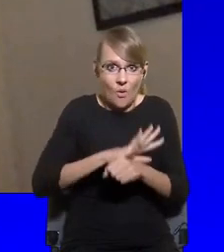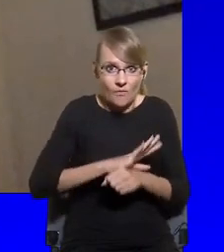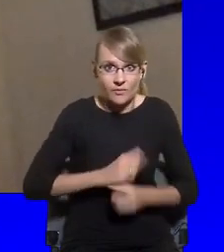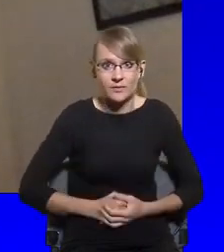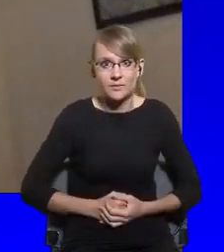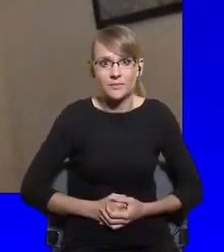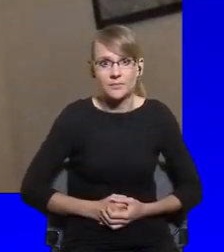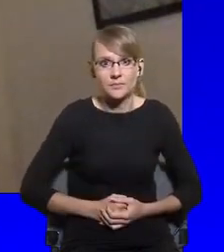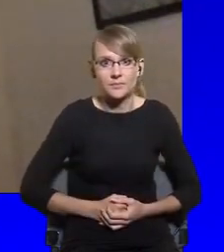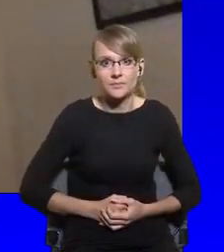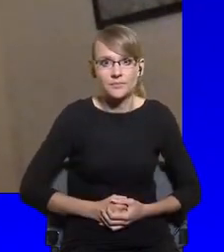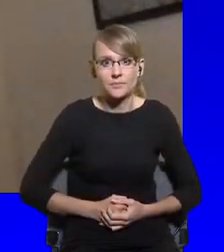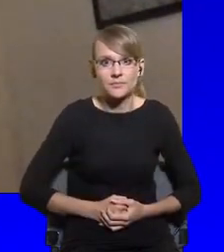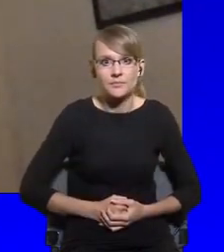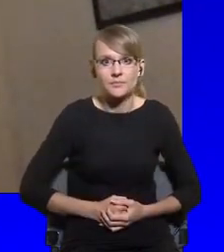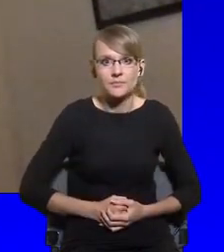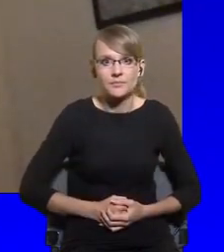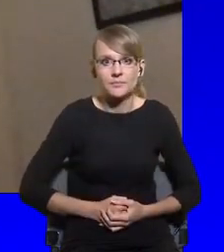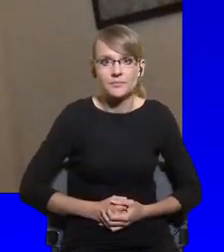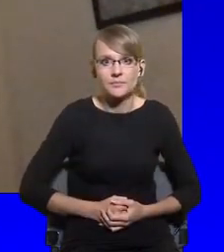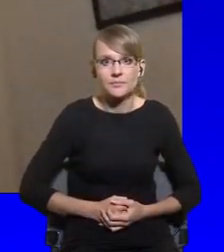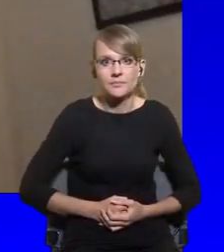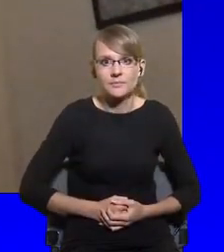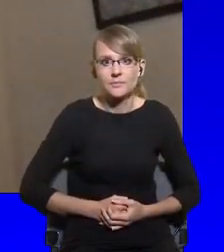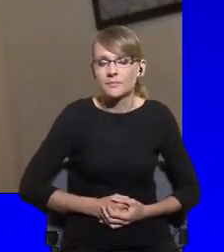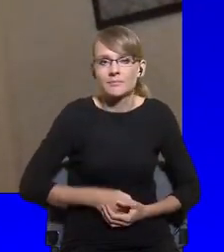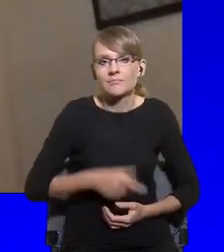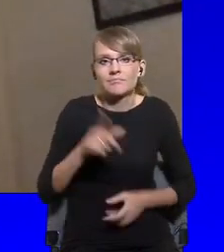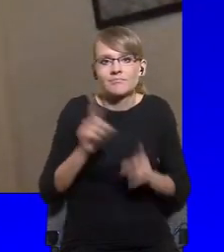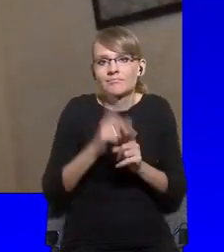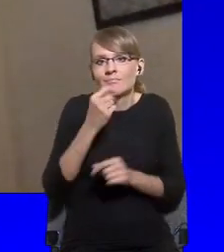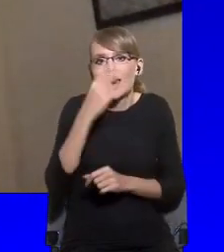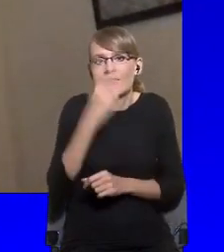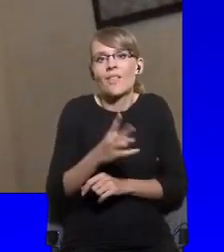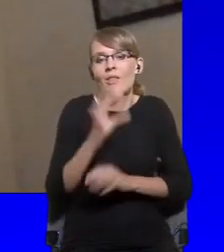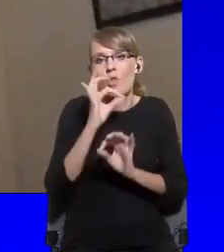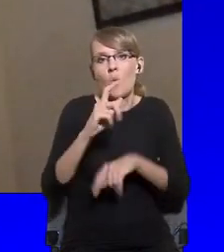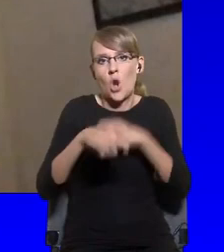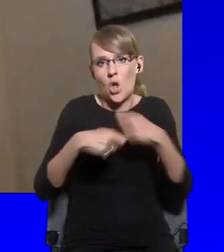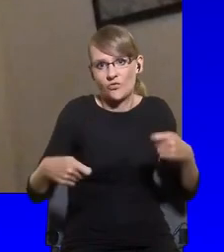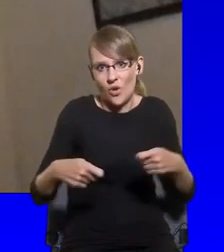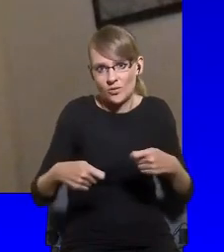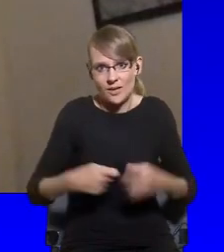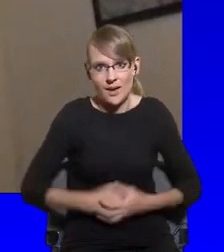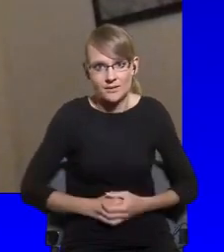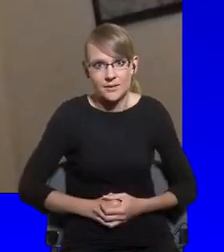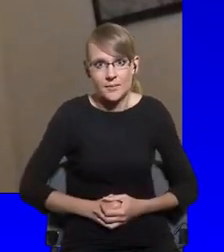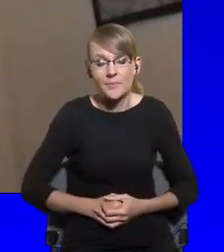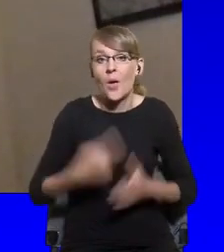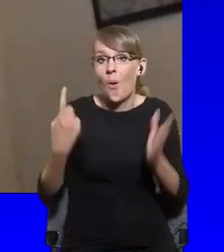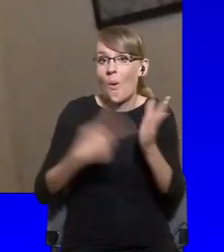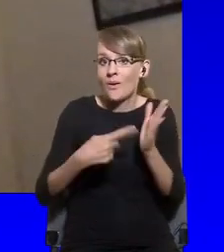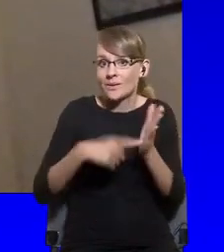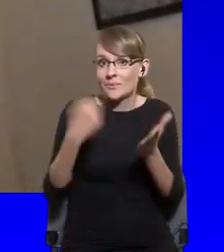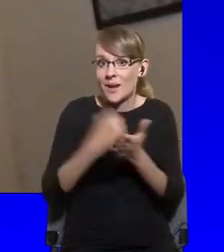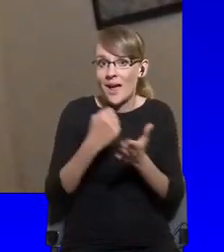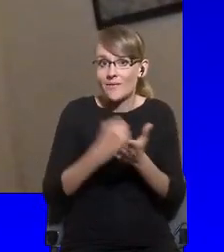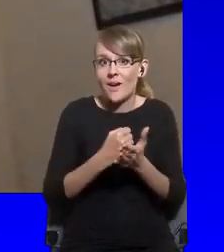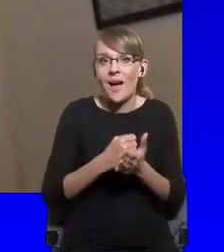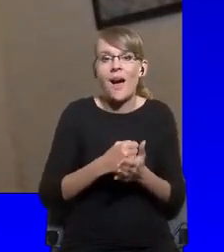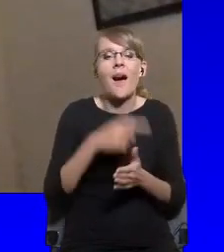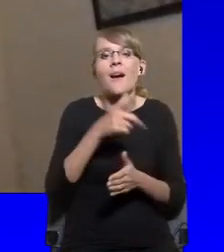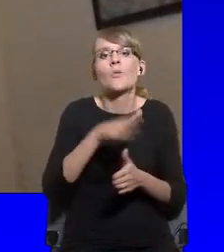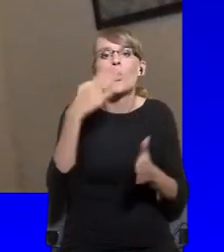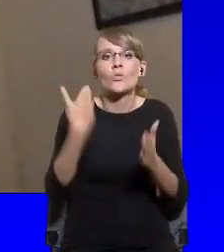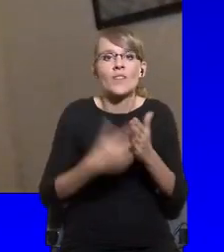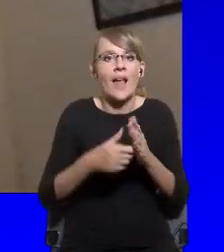sort of solutions to them. And then on the final thing, which is this question about the loss of control, I